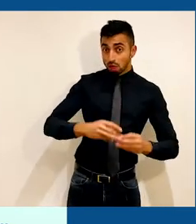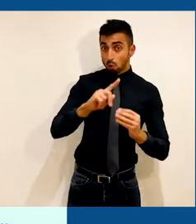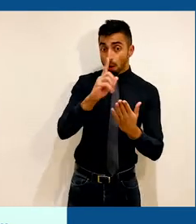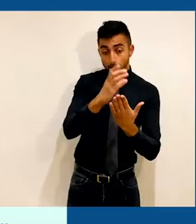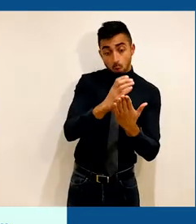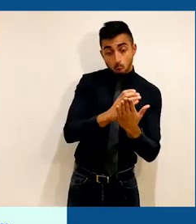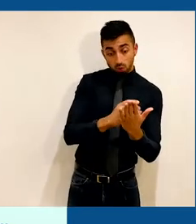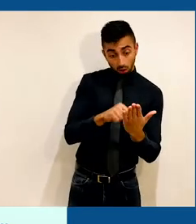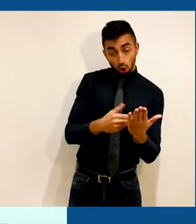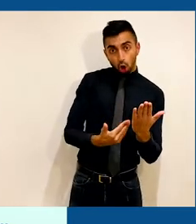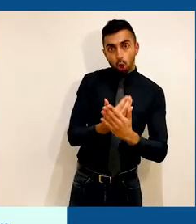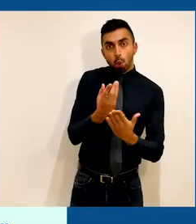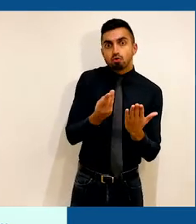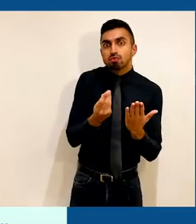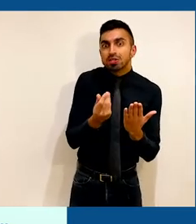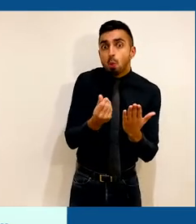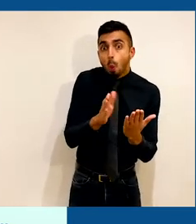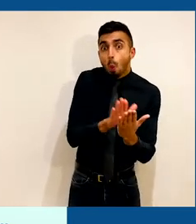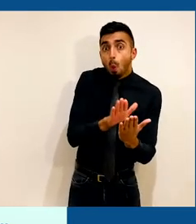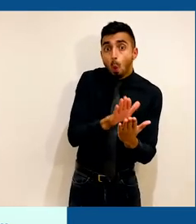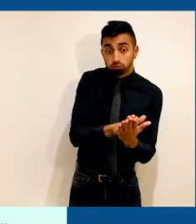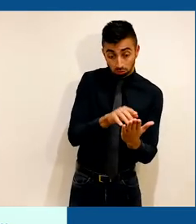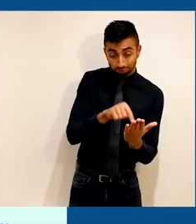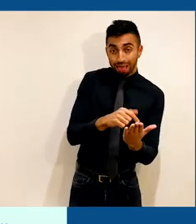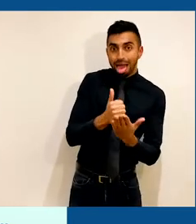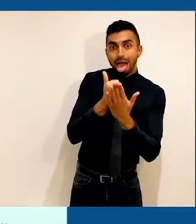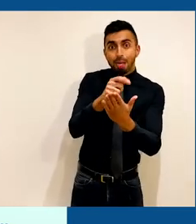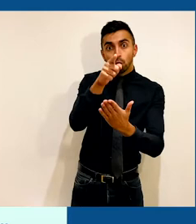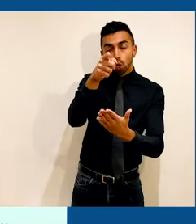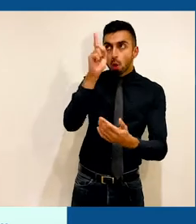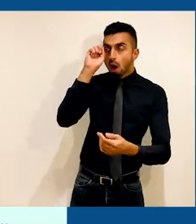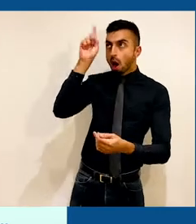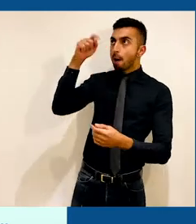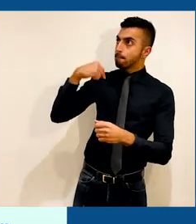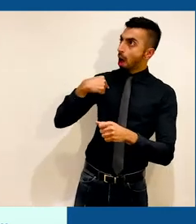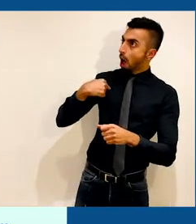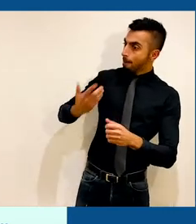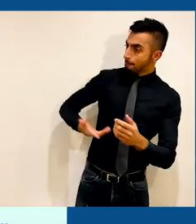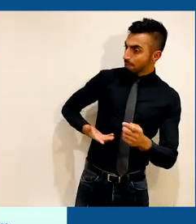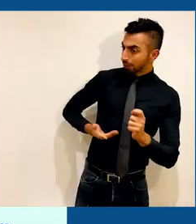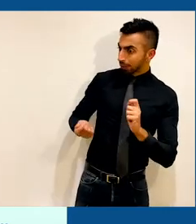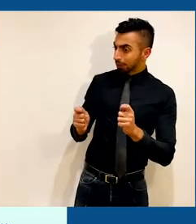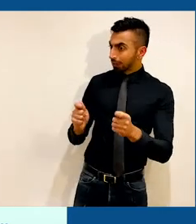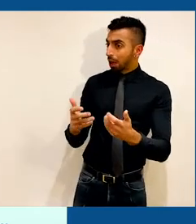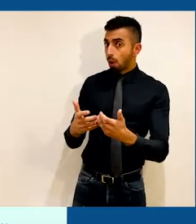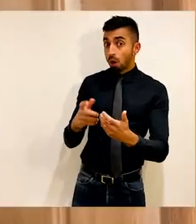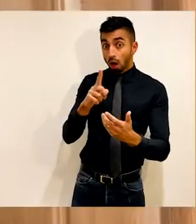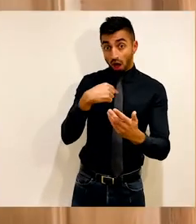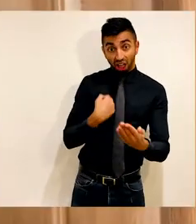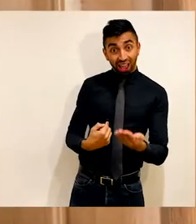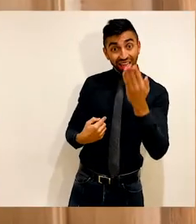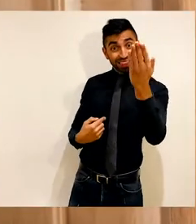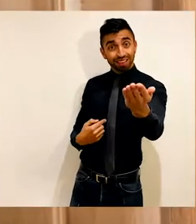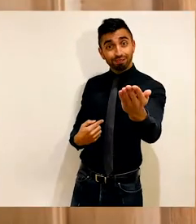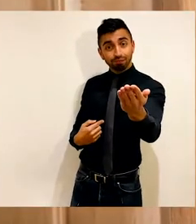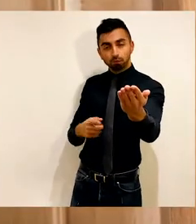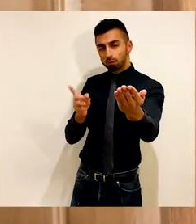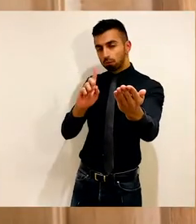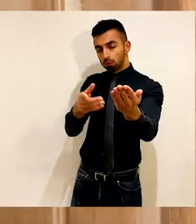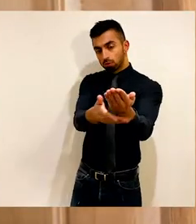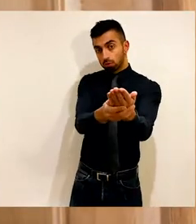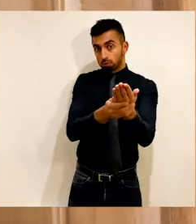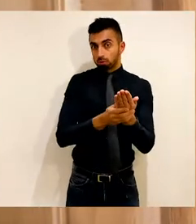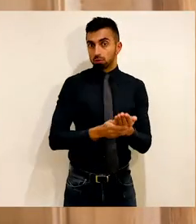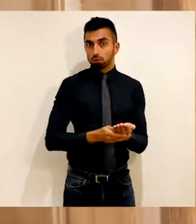have been creating, a resource that's a starting point for you, your work and your business. But we're not giving it to